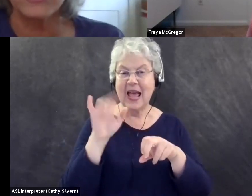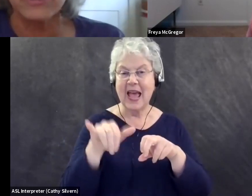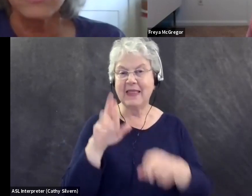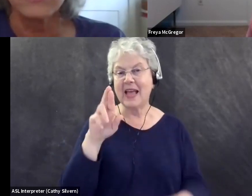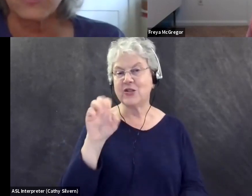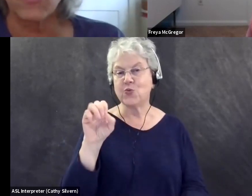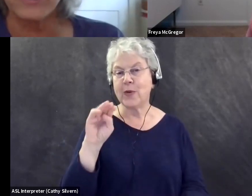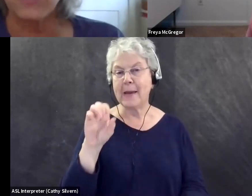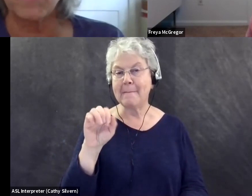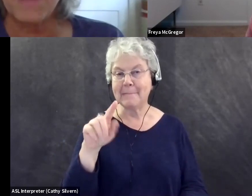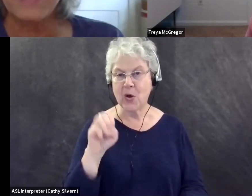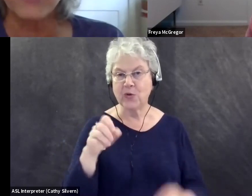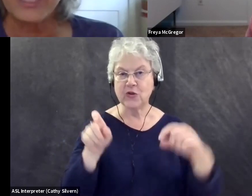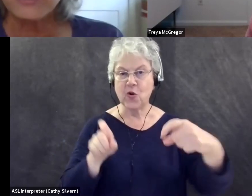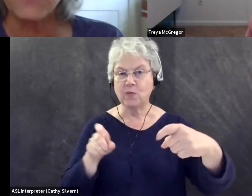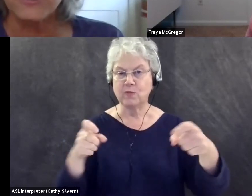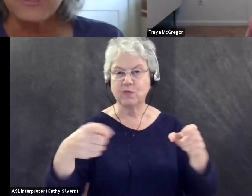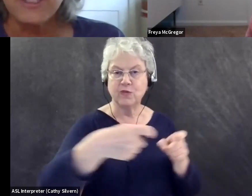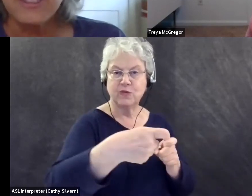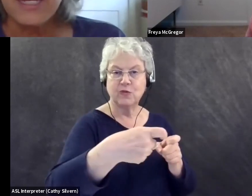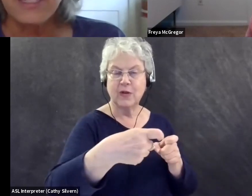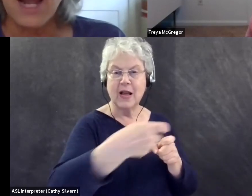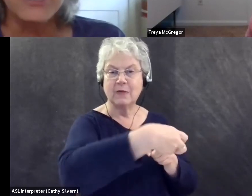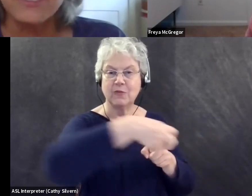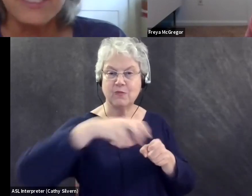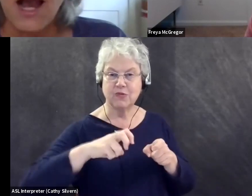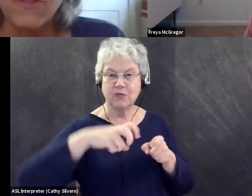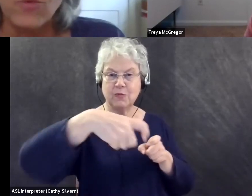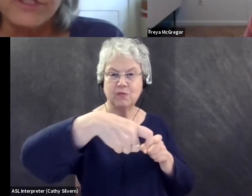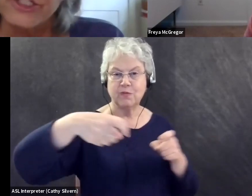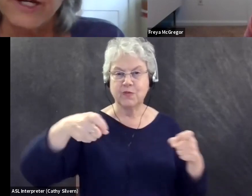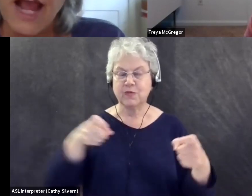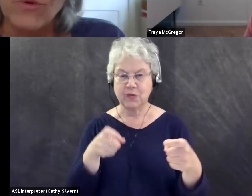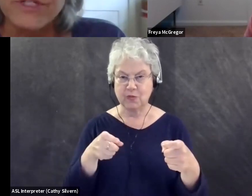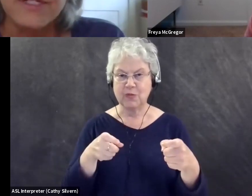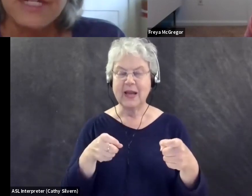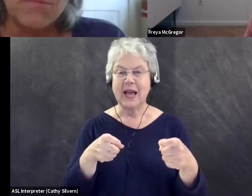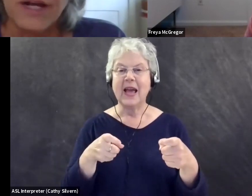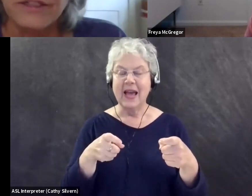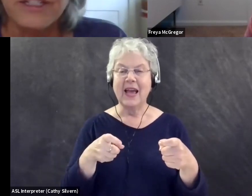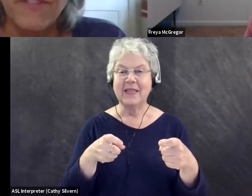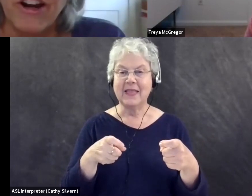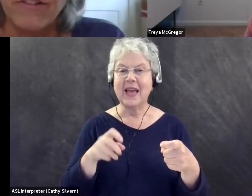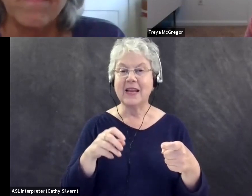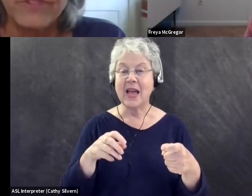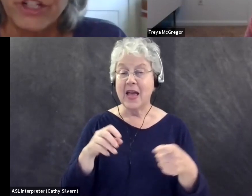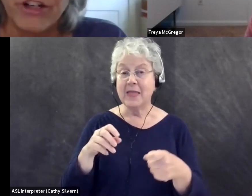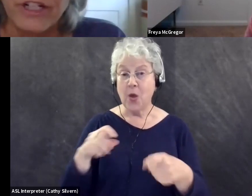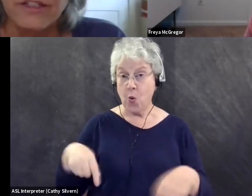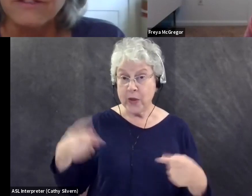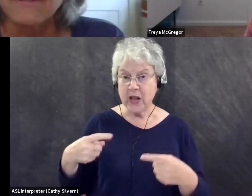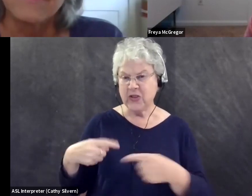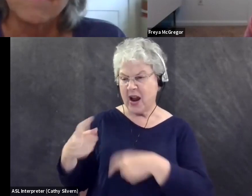it turns in order to help me make that transfer. And I just tie the wheelchair down with a seatbelt. It's very